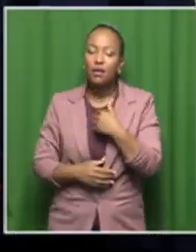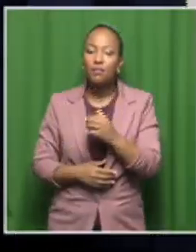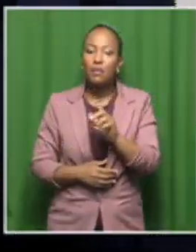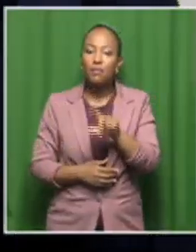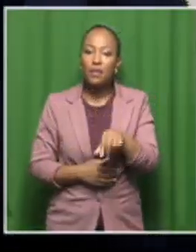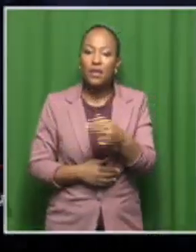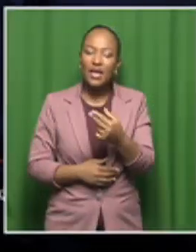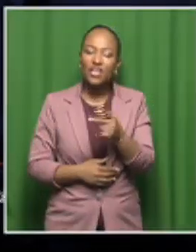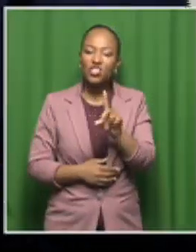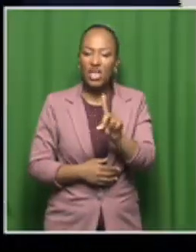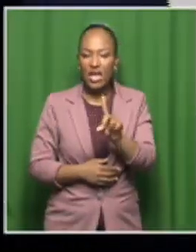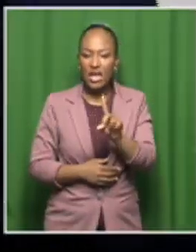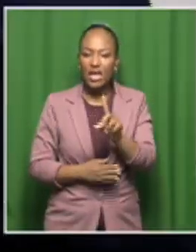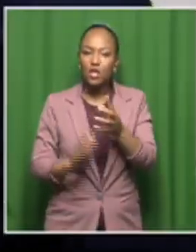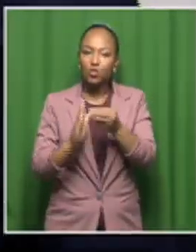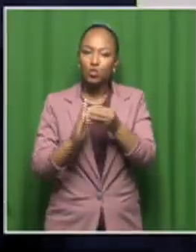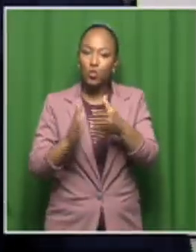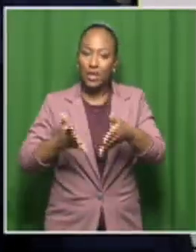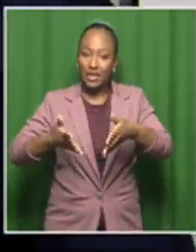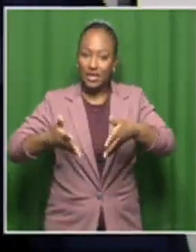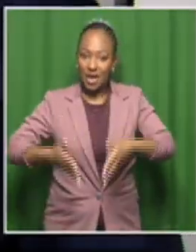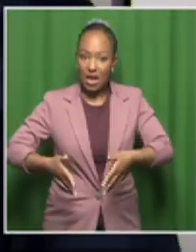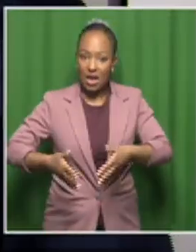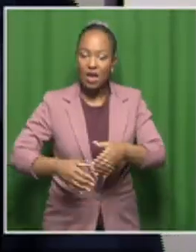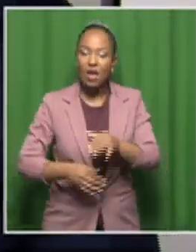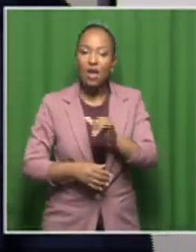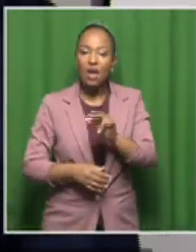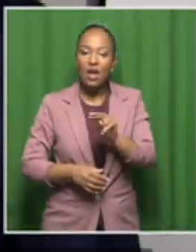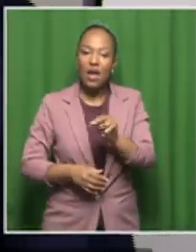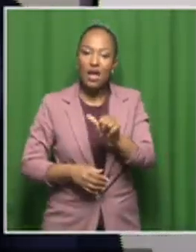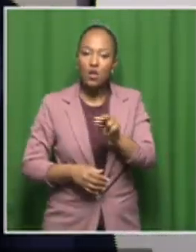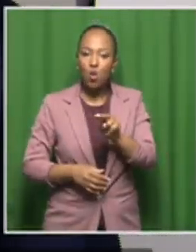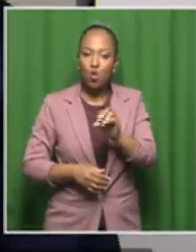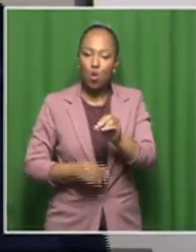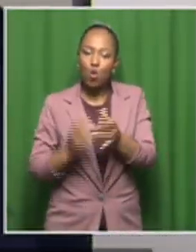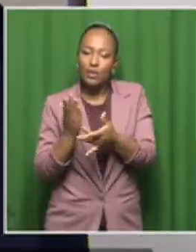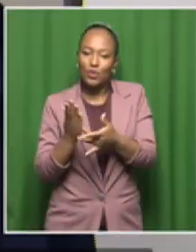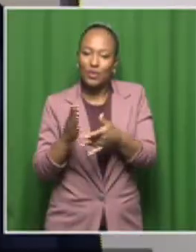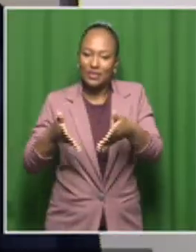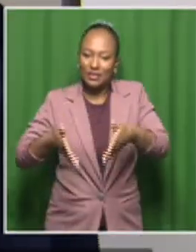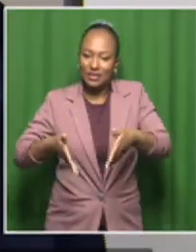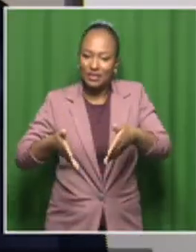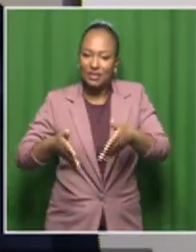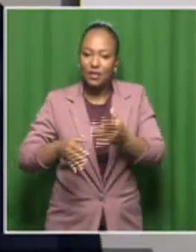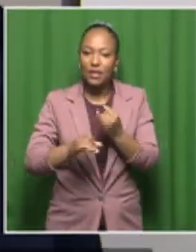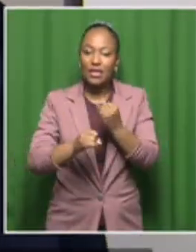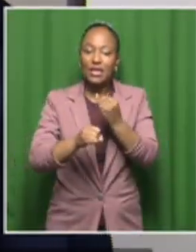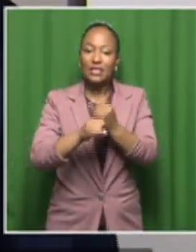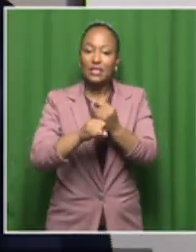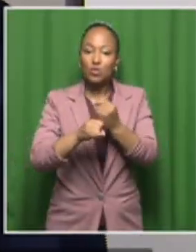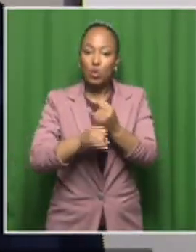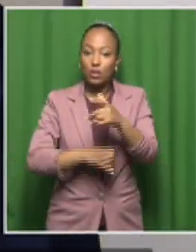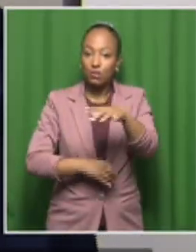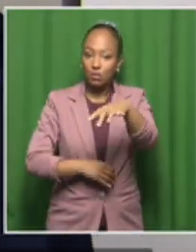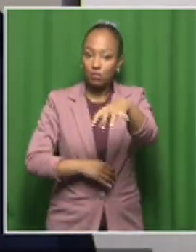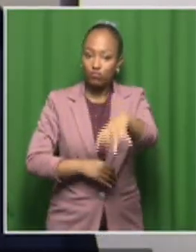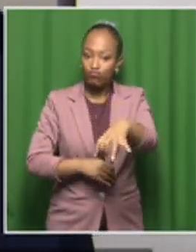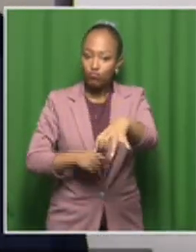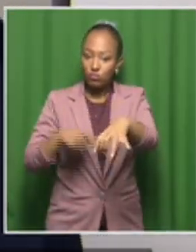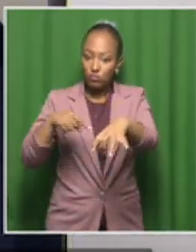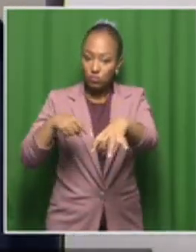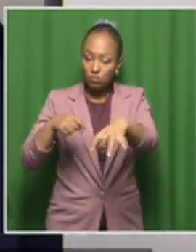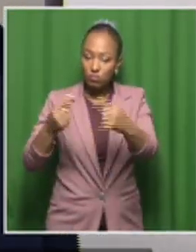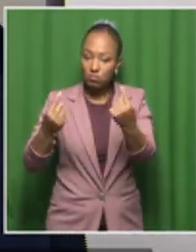here at INONOS, and what interested me to come to this Institute is because of the Institute's drive and conducting